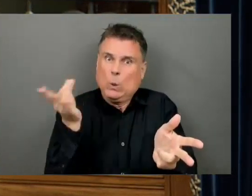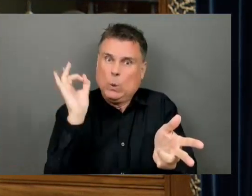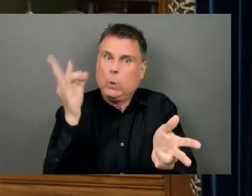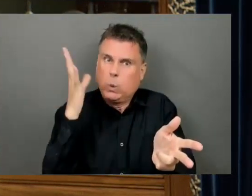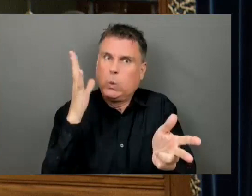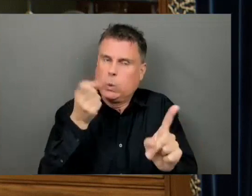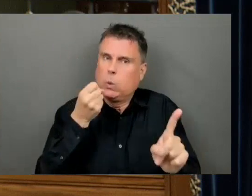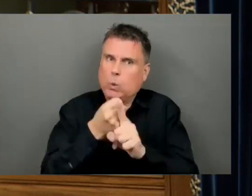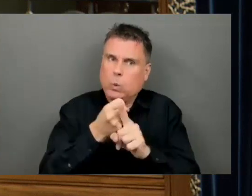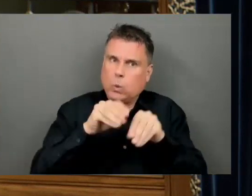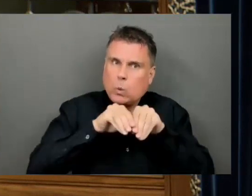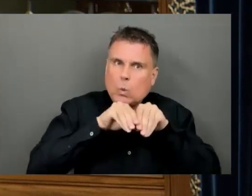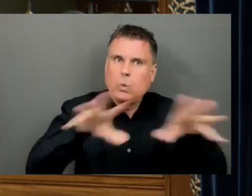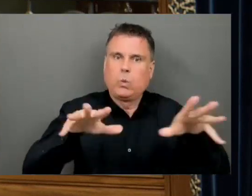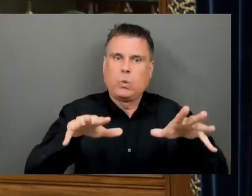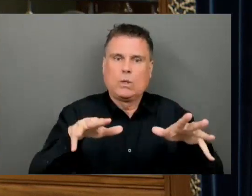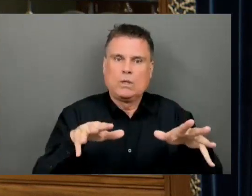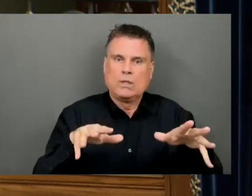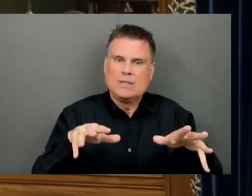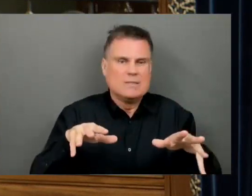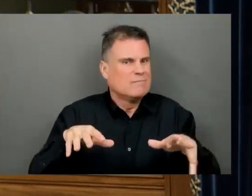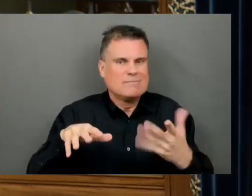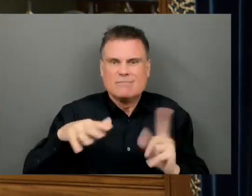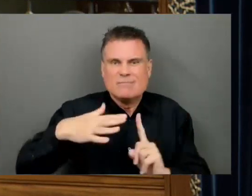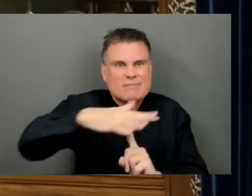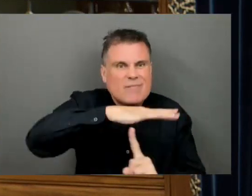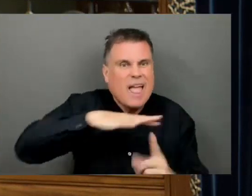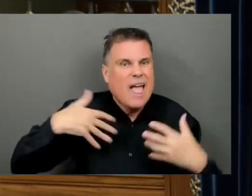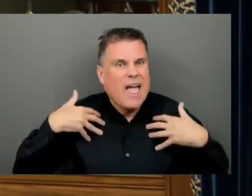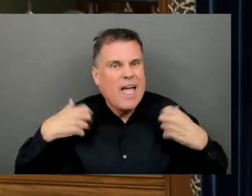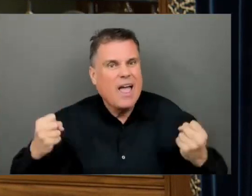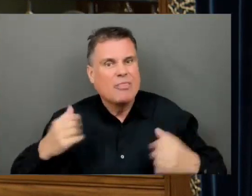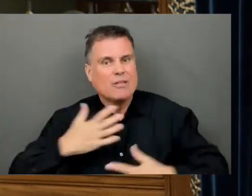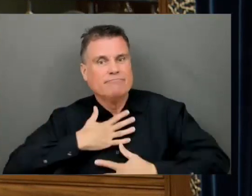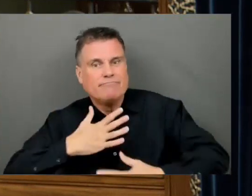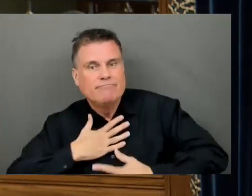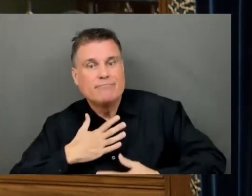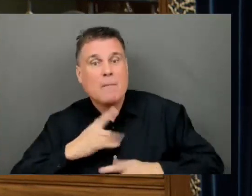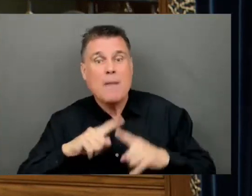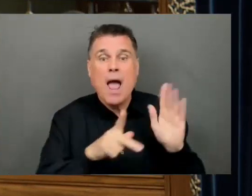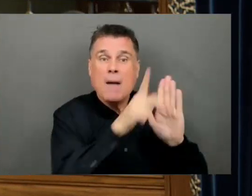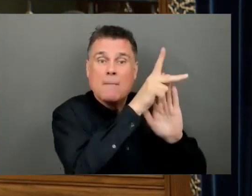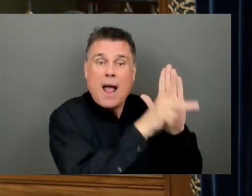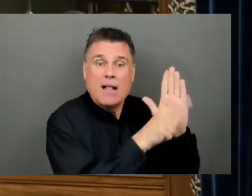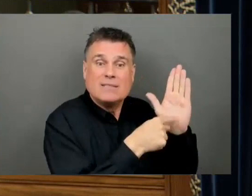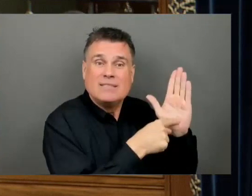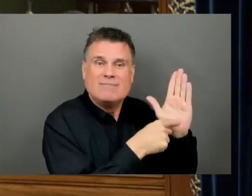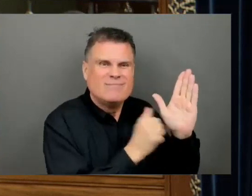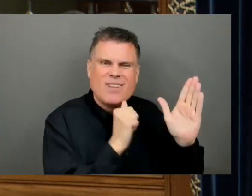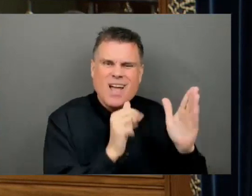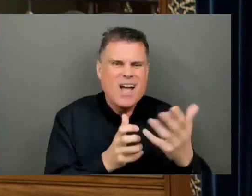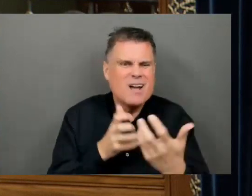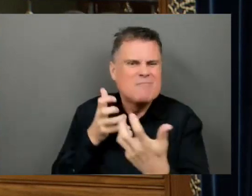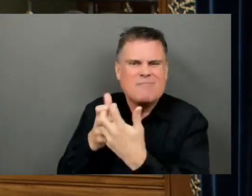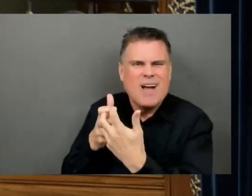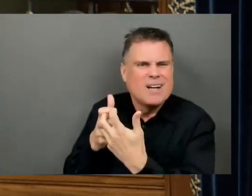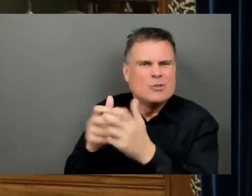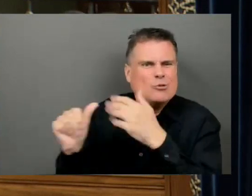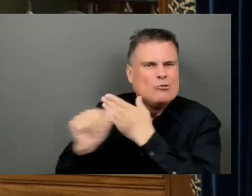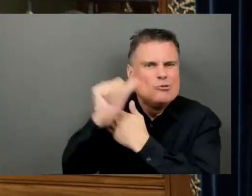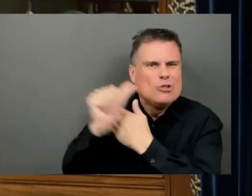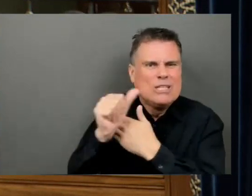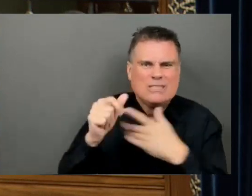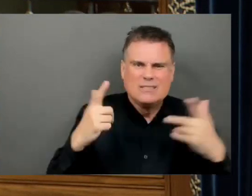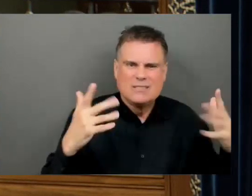still weren't seeing policy created in step with the evident risks. The real bottleneck was the people in policy-making chambers like this